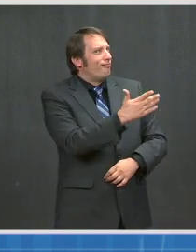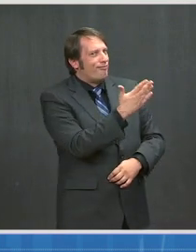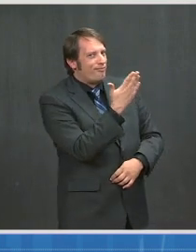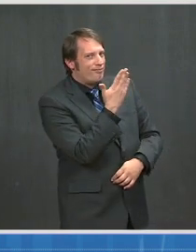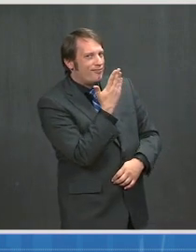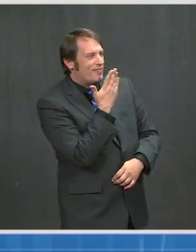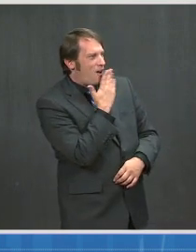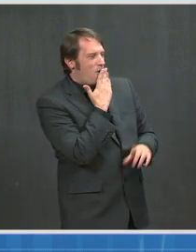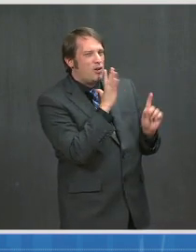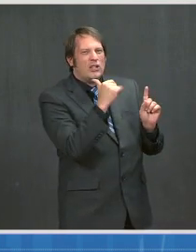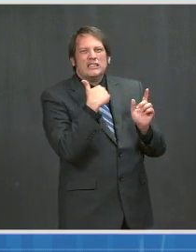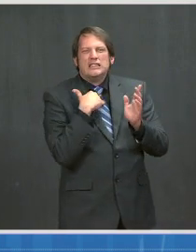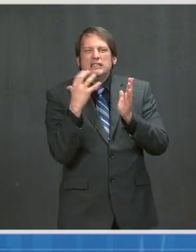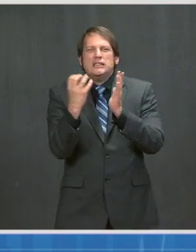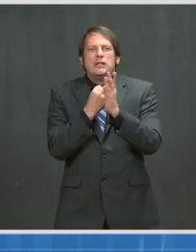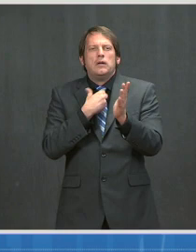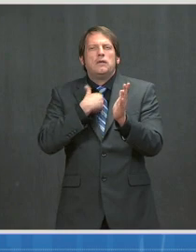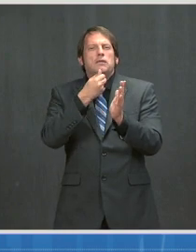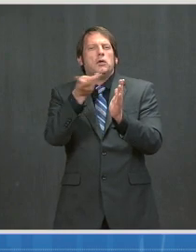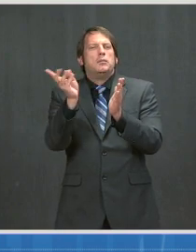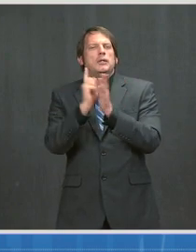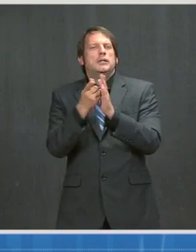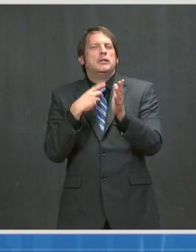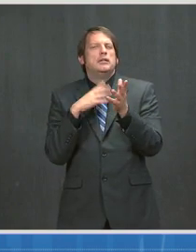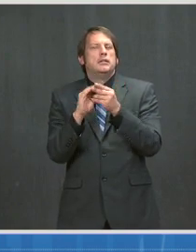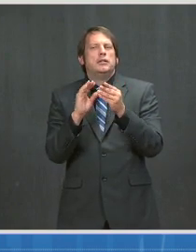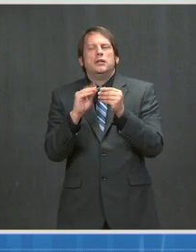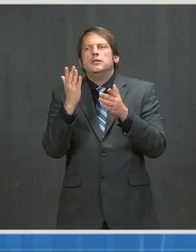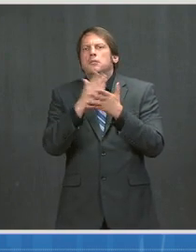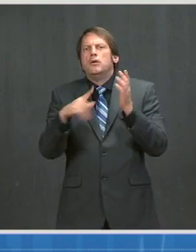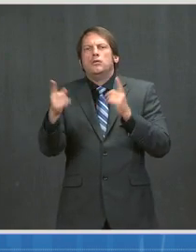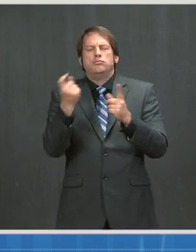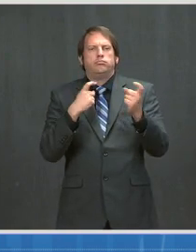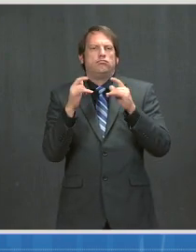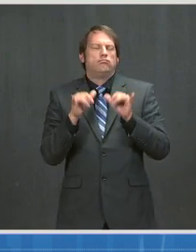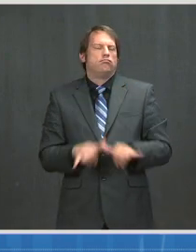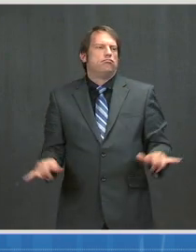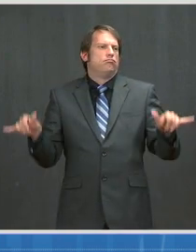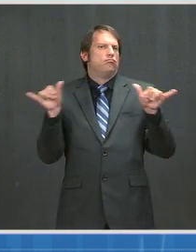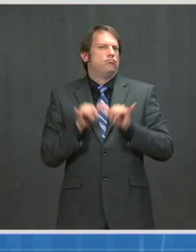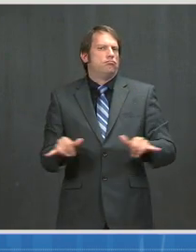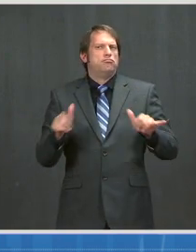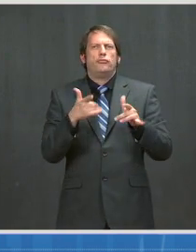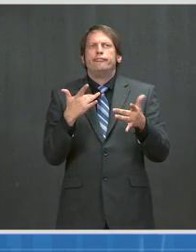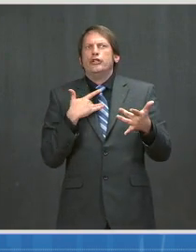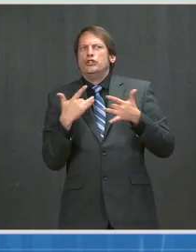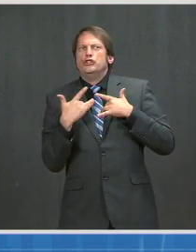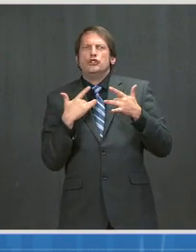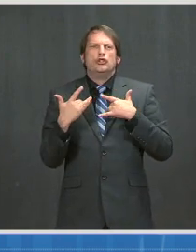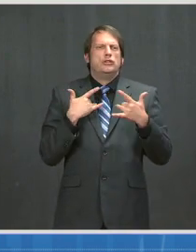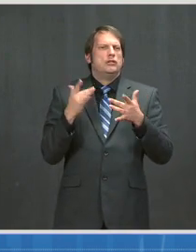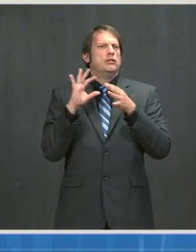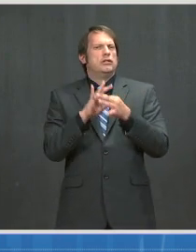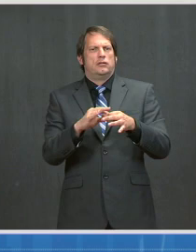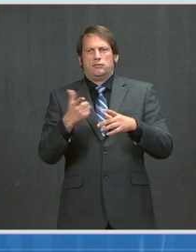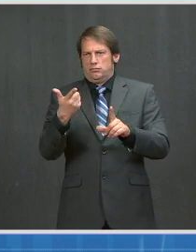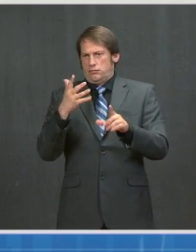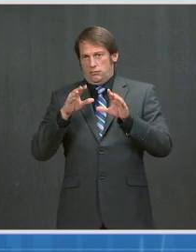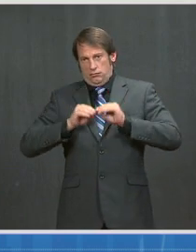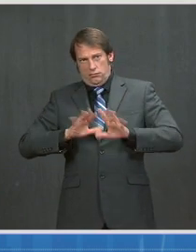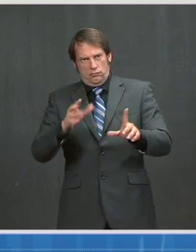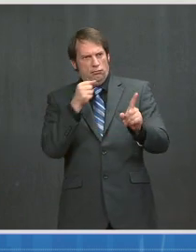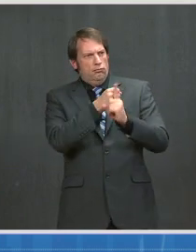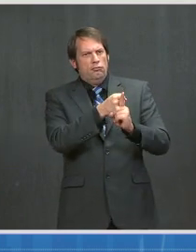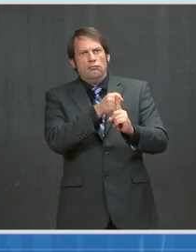addressing a frequently asked question and concern regarding the impact of COVID-19